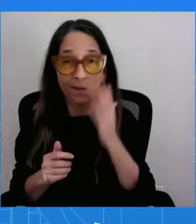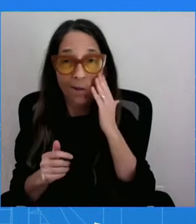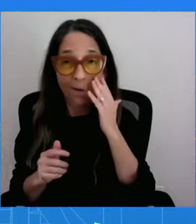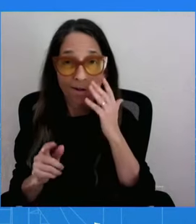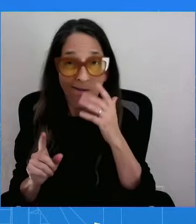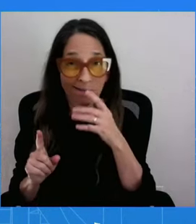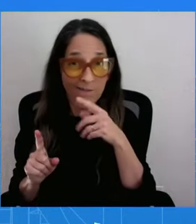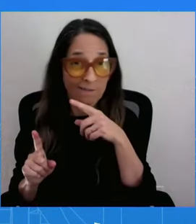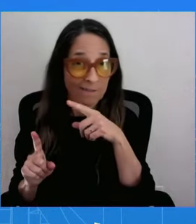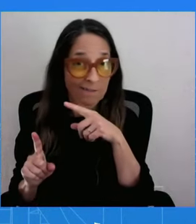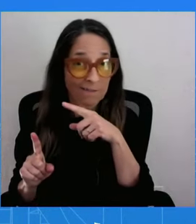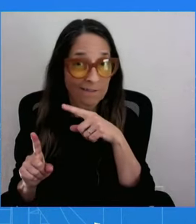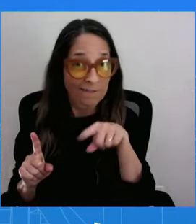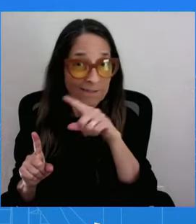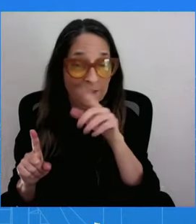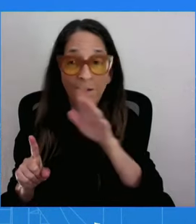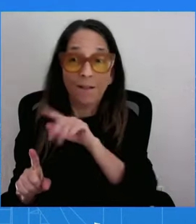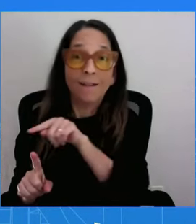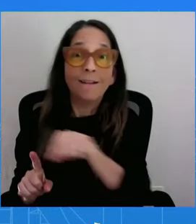school are probably frightened,